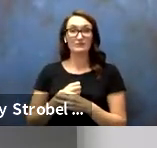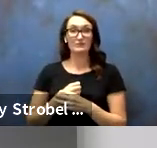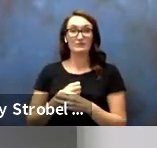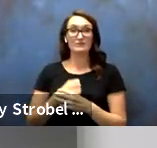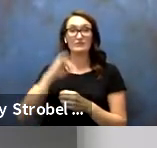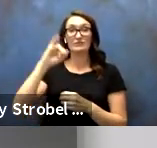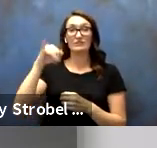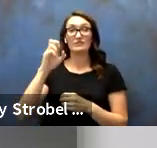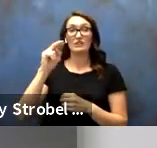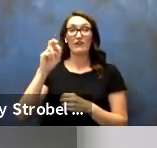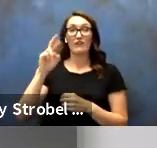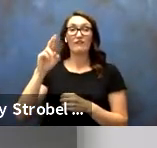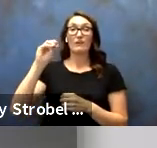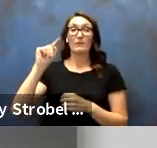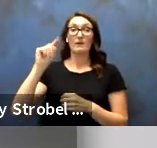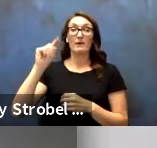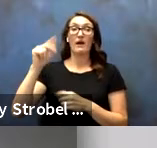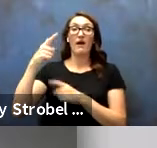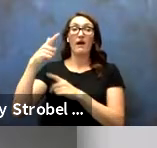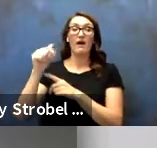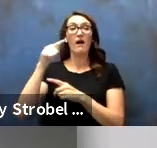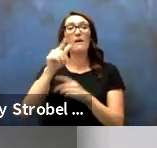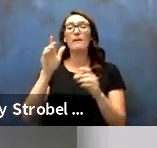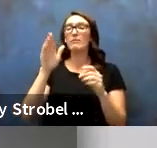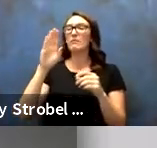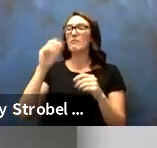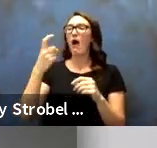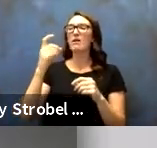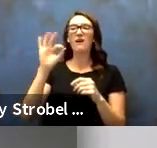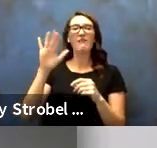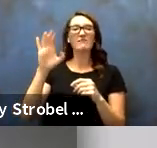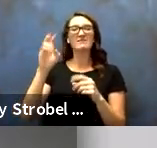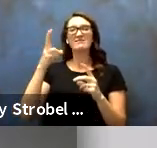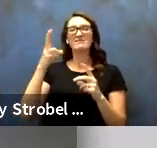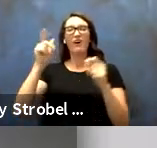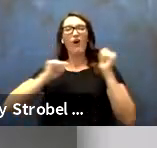Jennifer Matunga, Box Office Manager, 10 years.